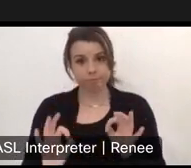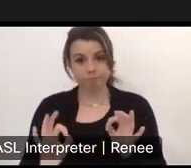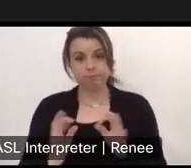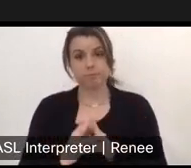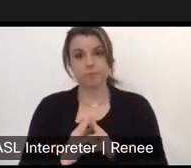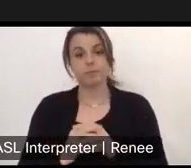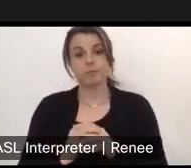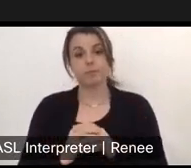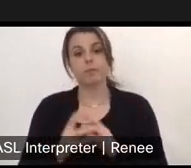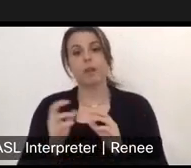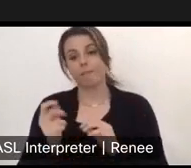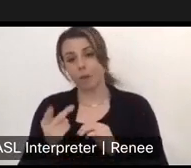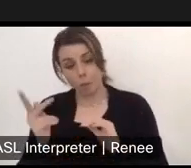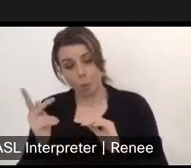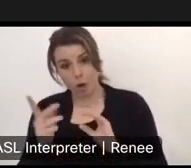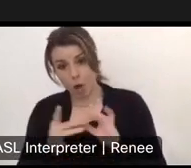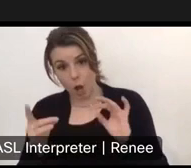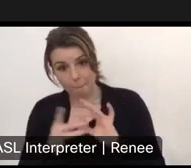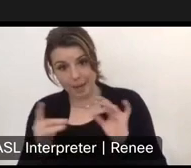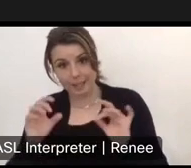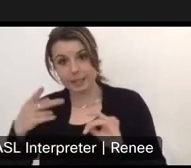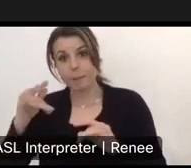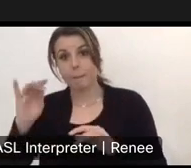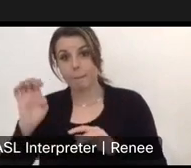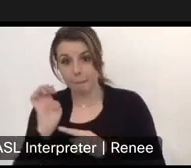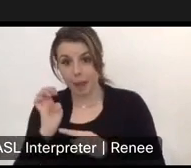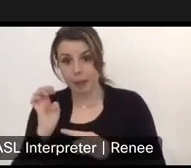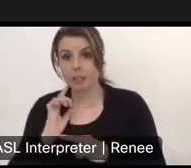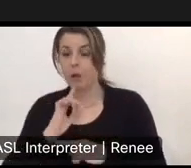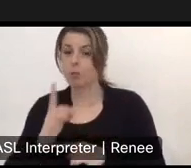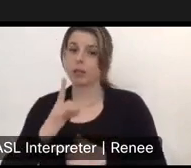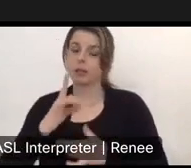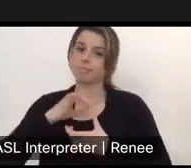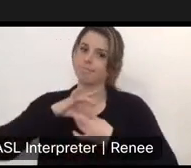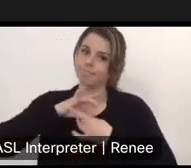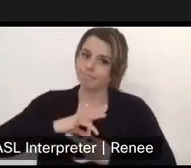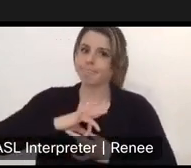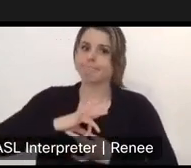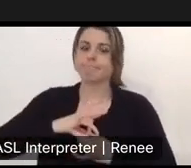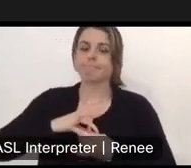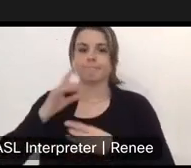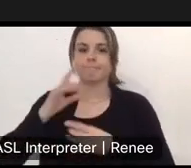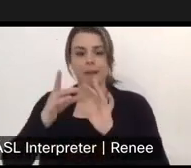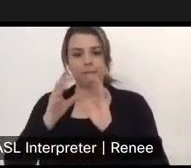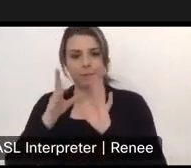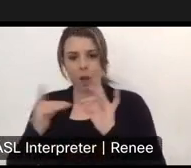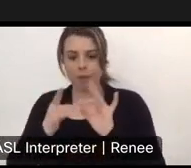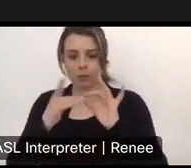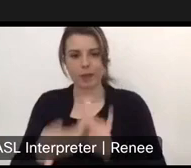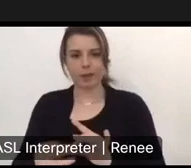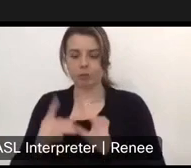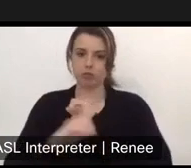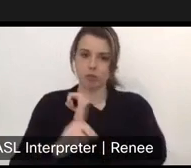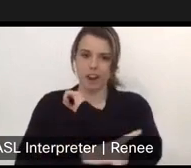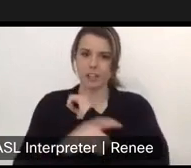so we have a couple more comments here. Paige says, really resonate with the conversation about trash. I go to many for for service